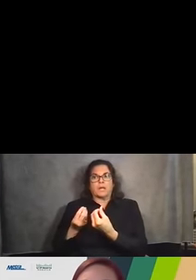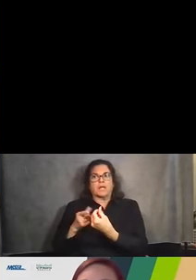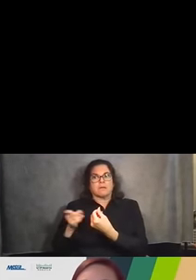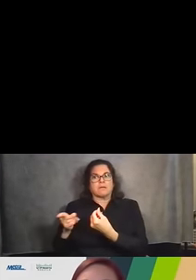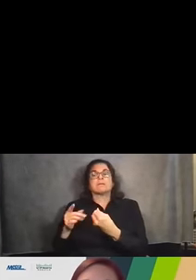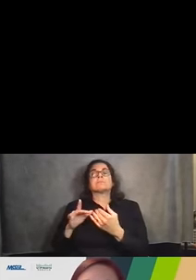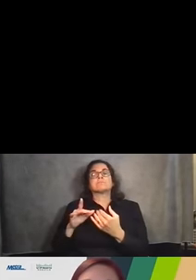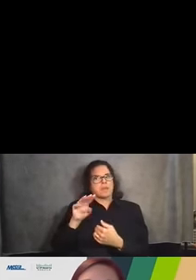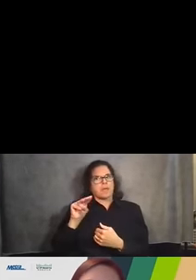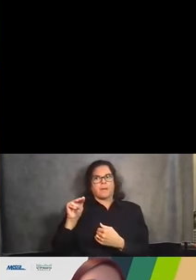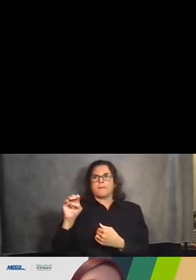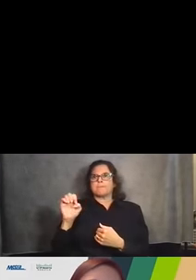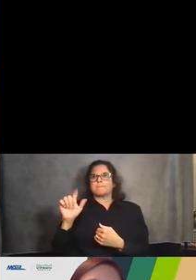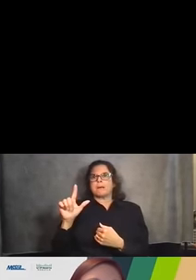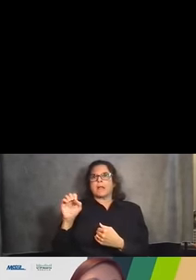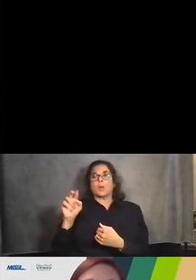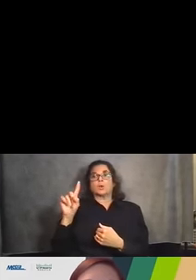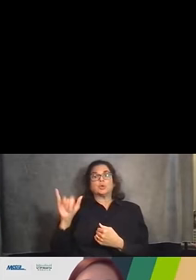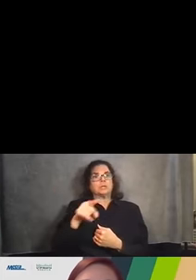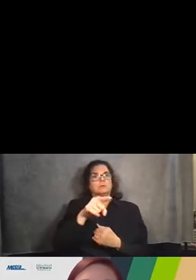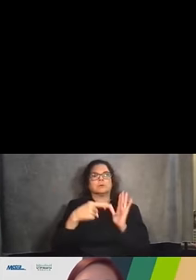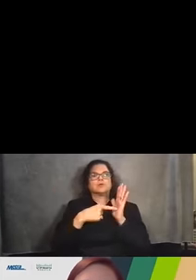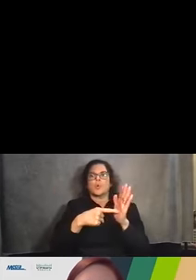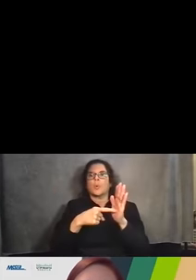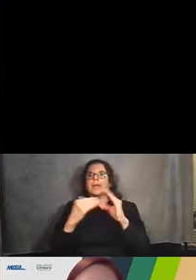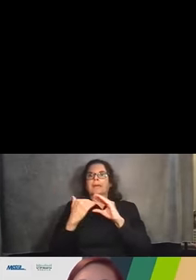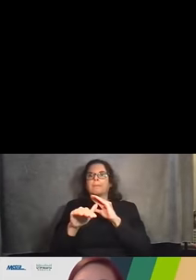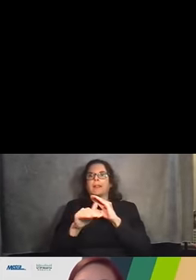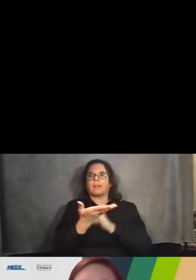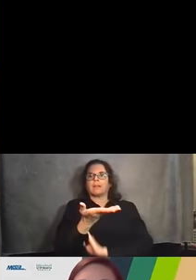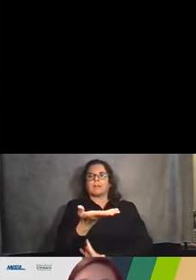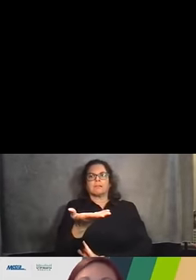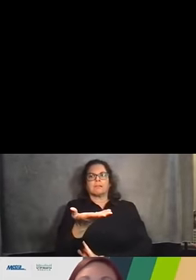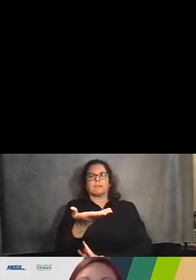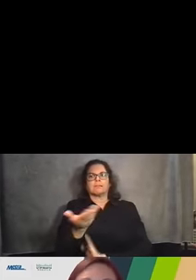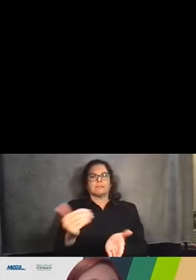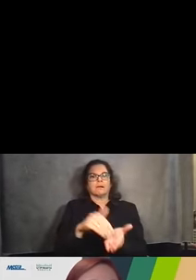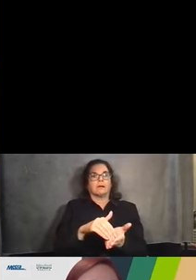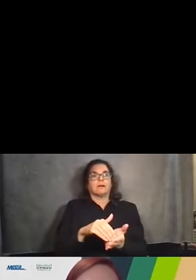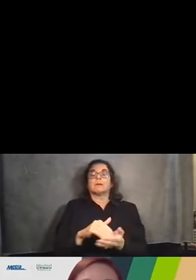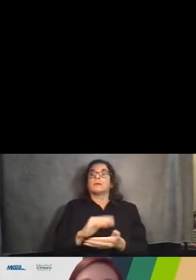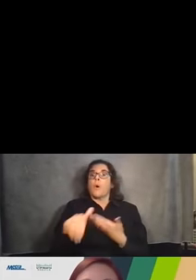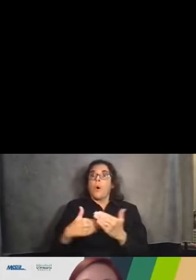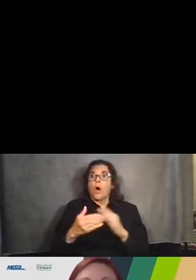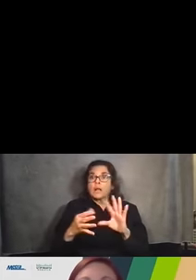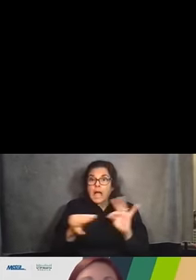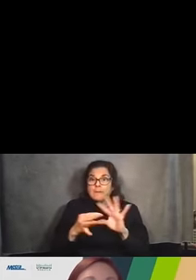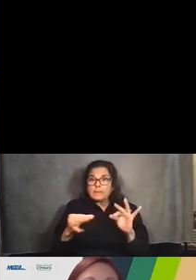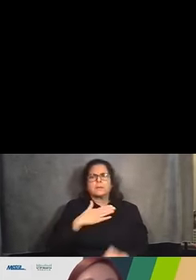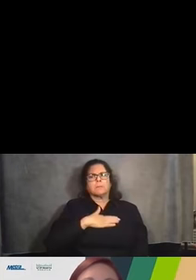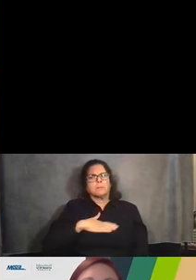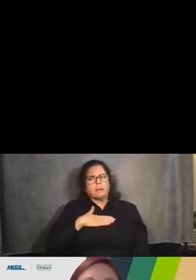Her email address is on the screen once again. Also, we definitely are inviting all comments to be sent to